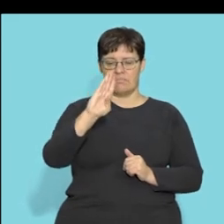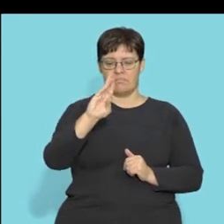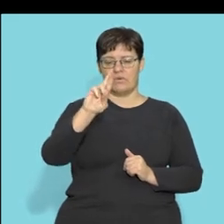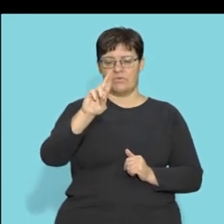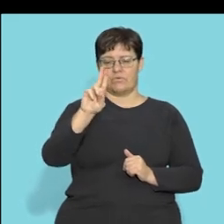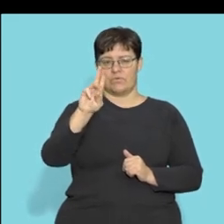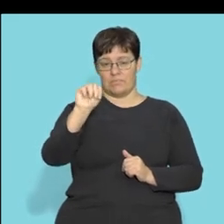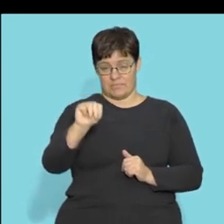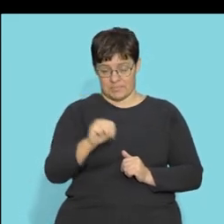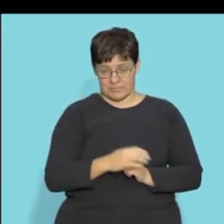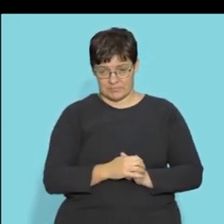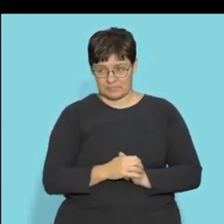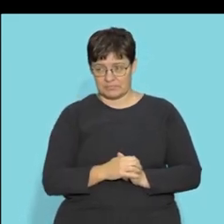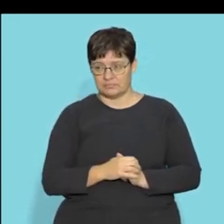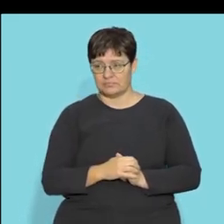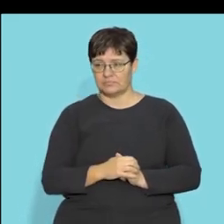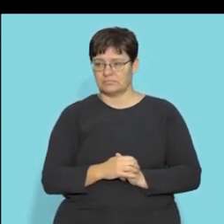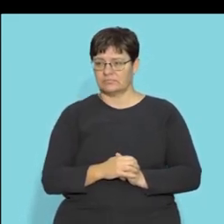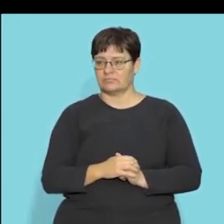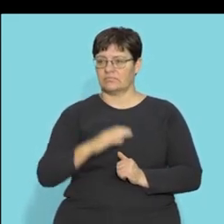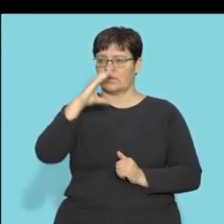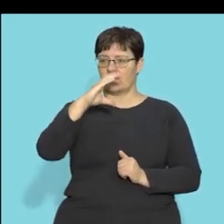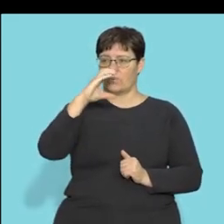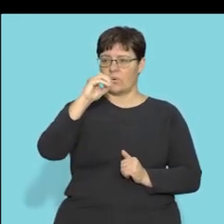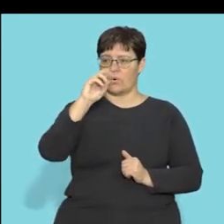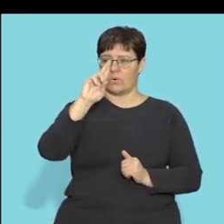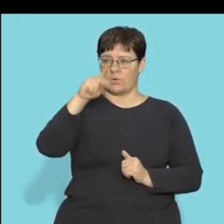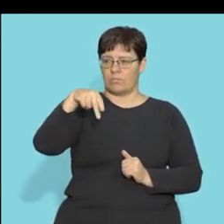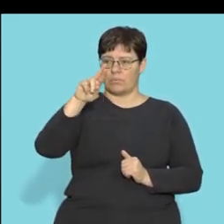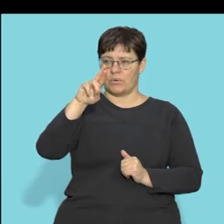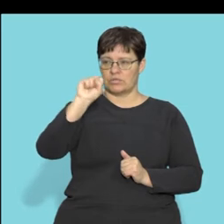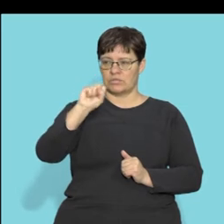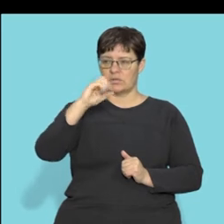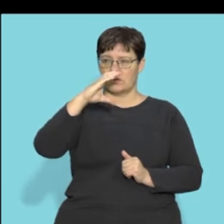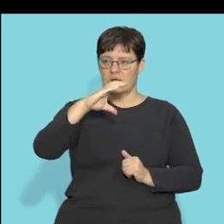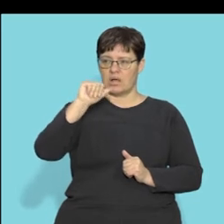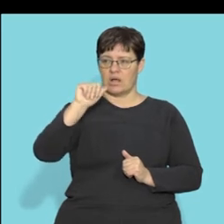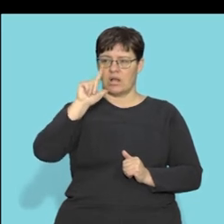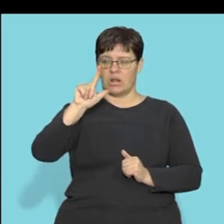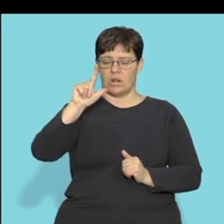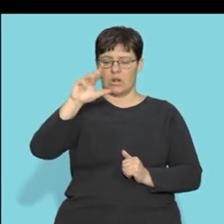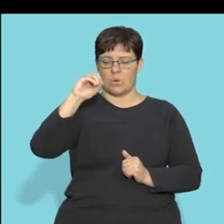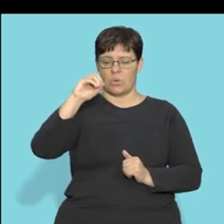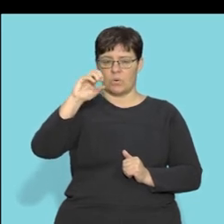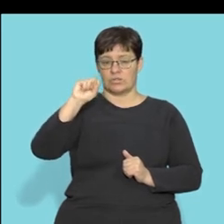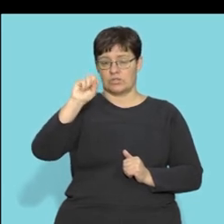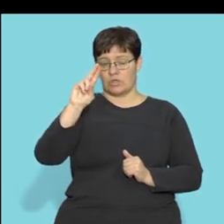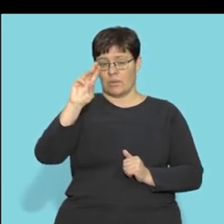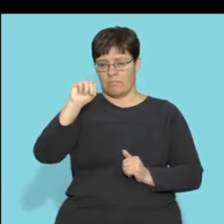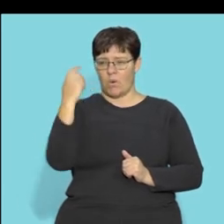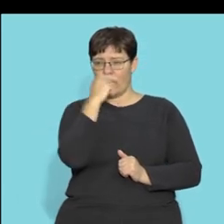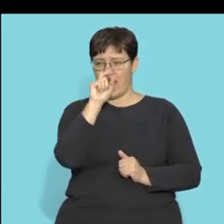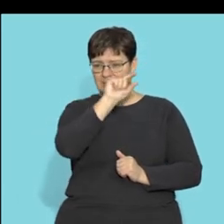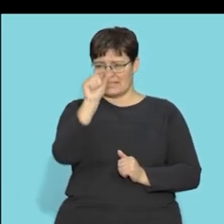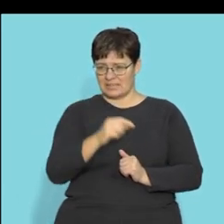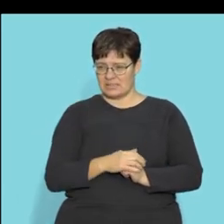cerebrum right now the corpus callusum was that white part there that you can see now it's drawn